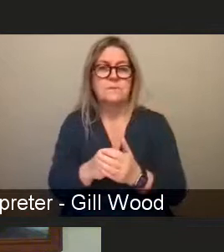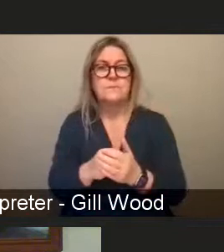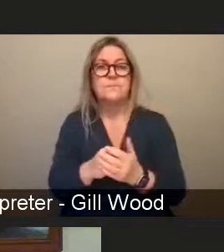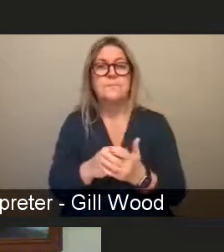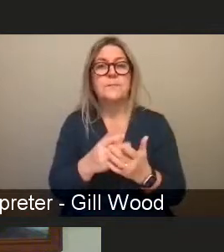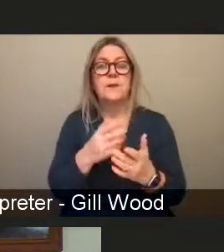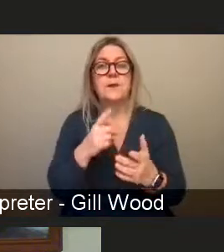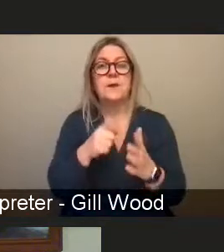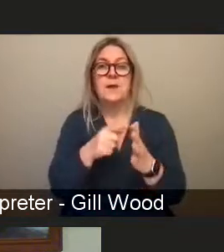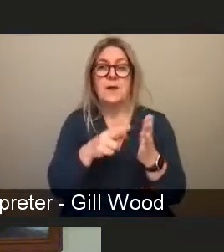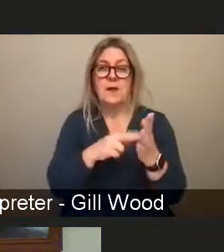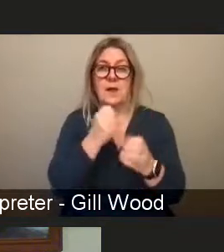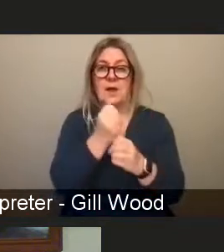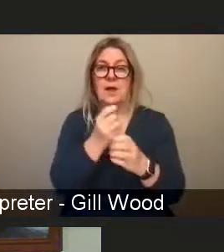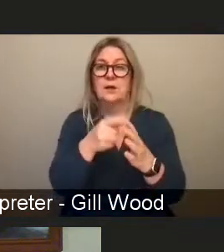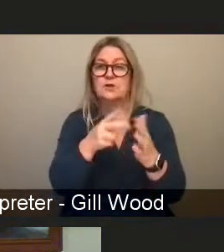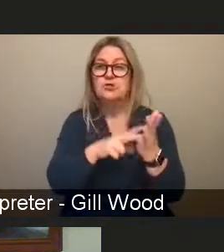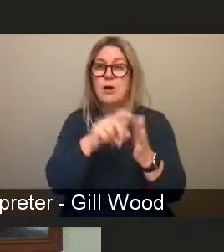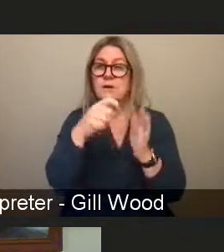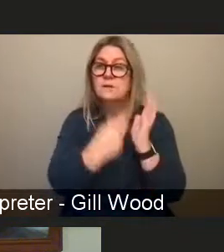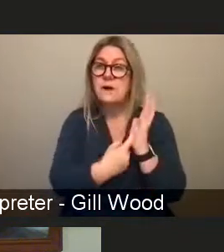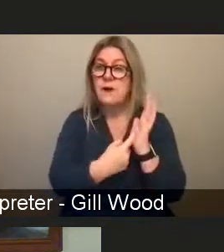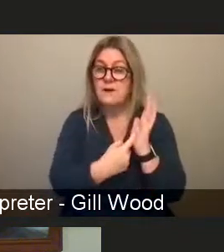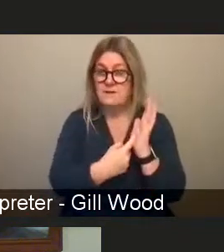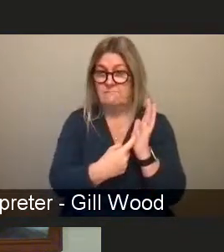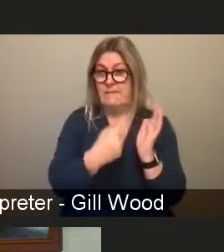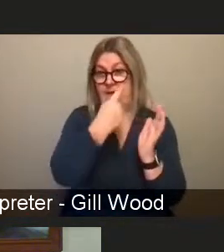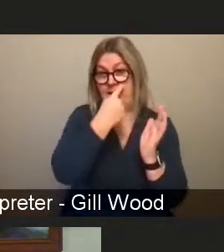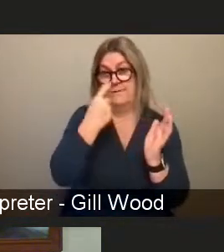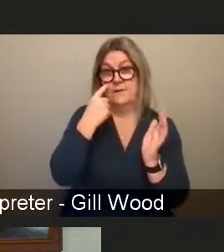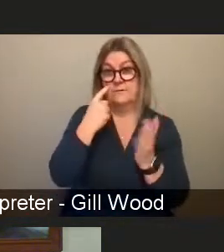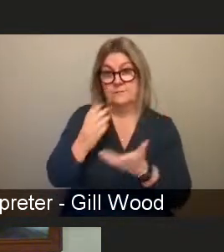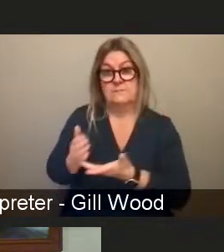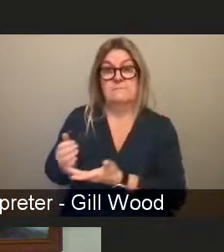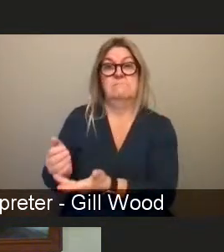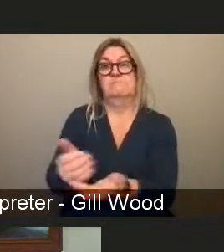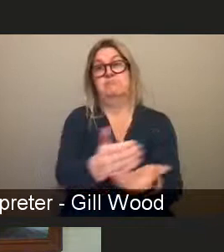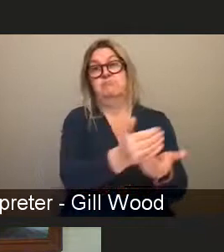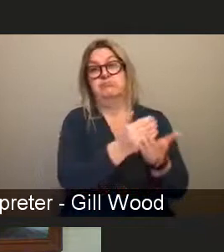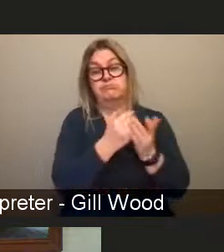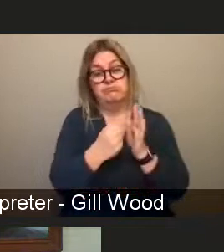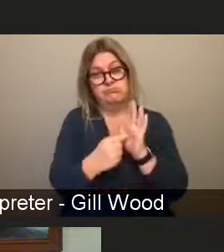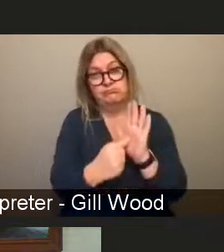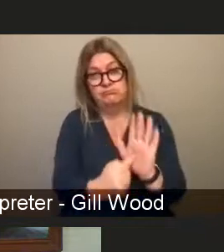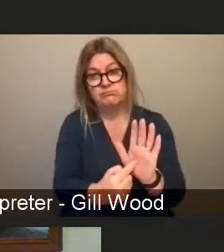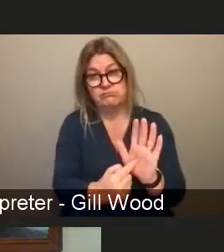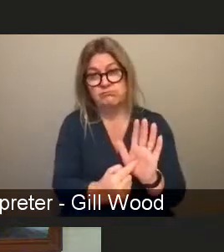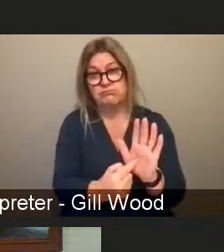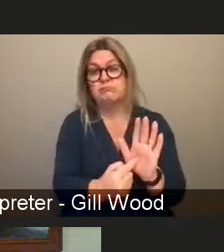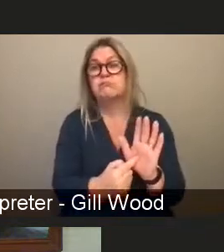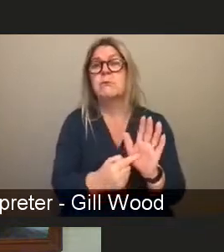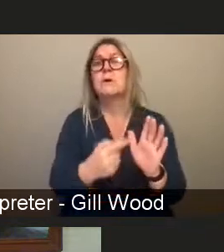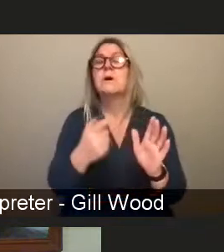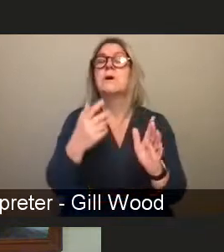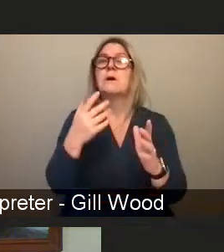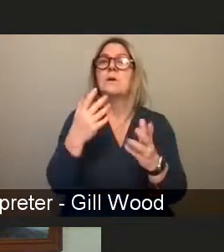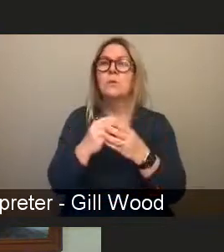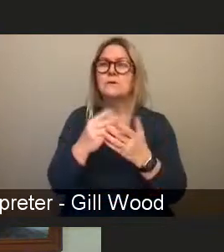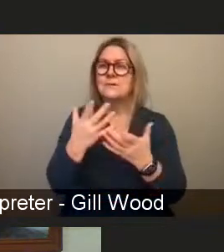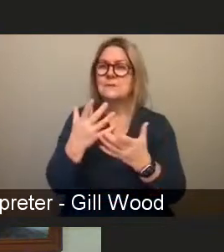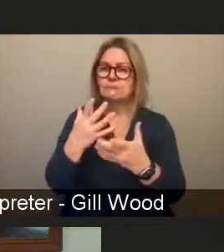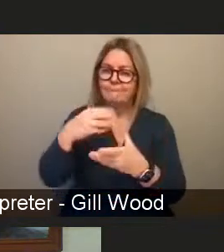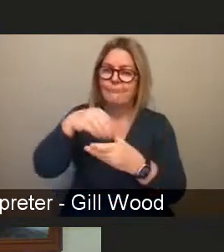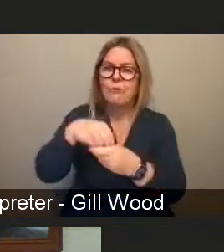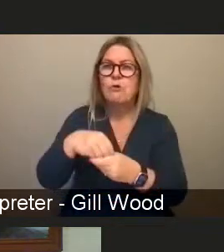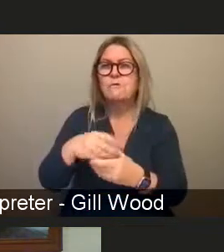um uh gathered for us when we were looking at using an aggravator for hate crime um uh adding